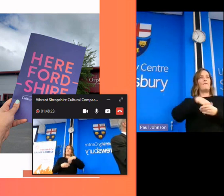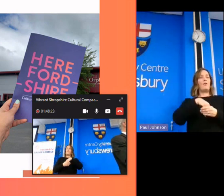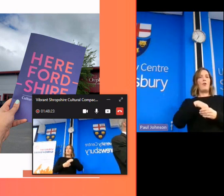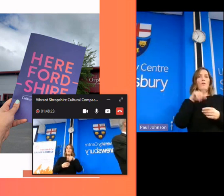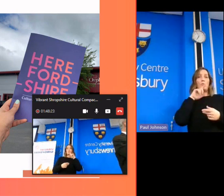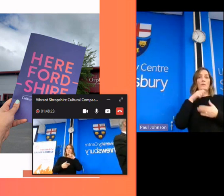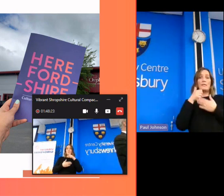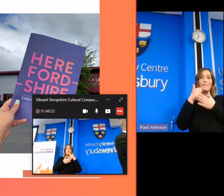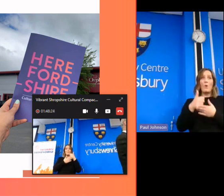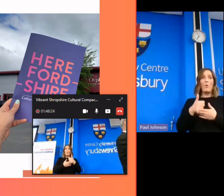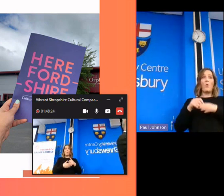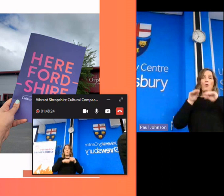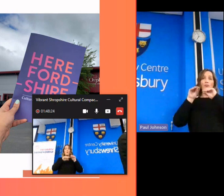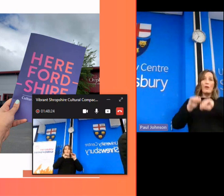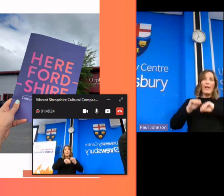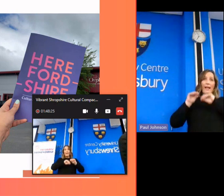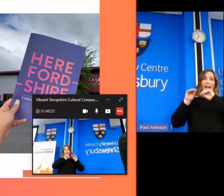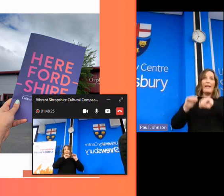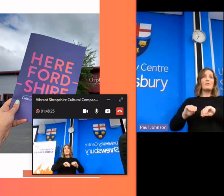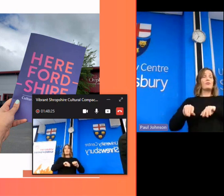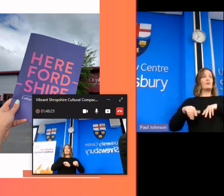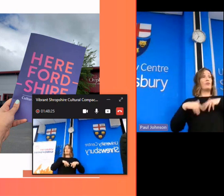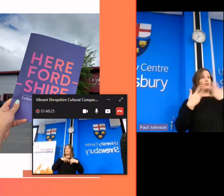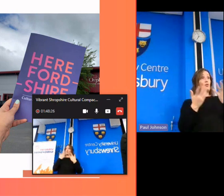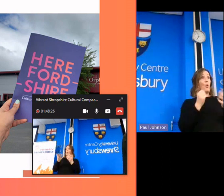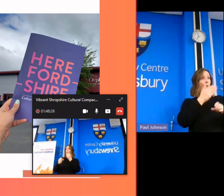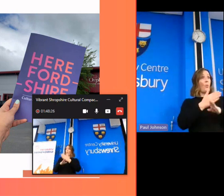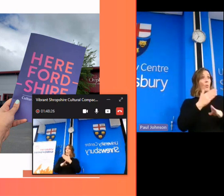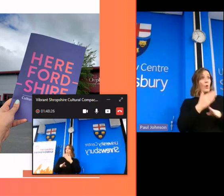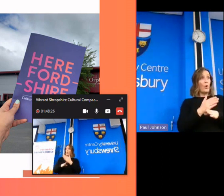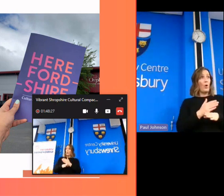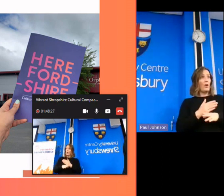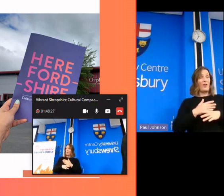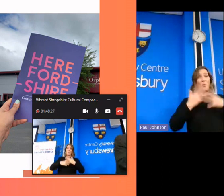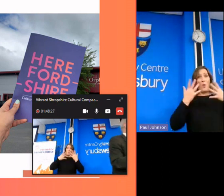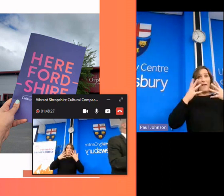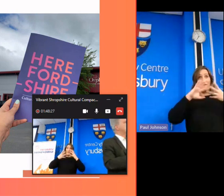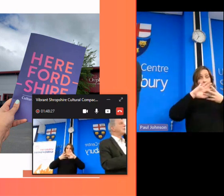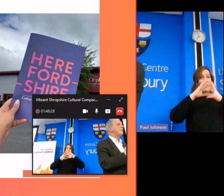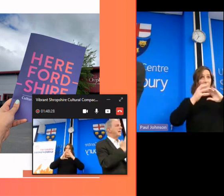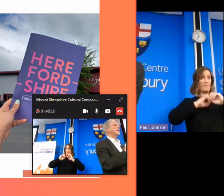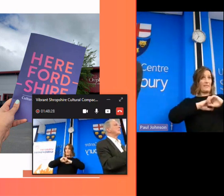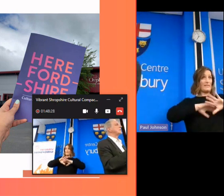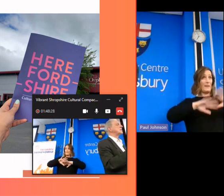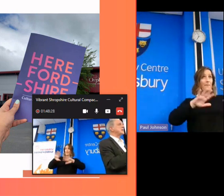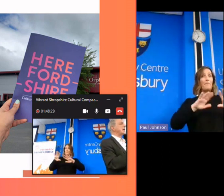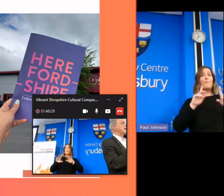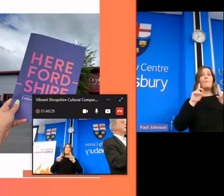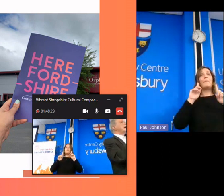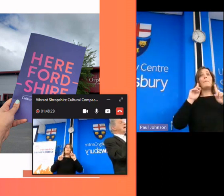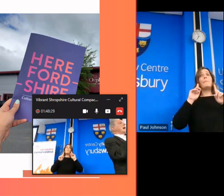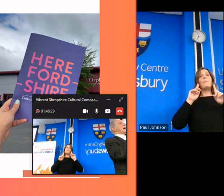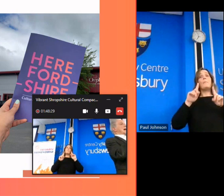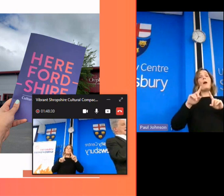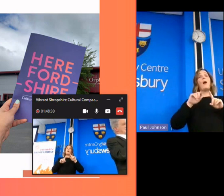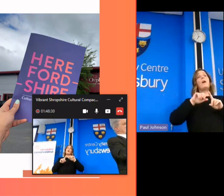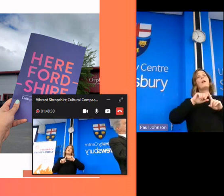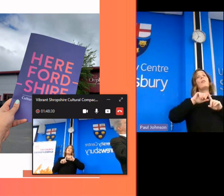them and train them not only to show their work whatever it was in whatever medium it was but then they would say